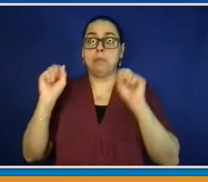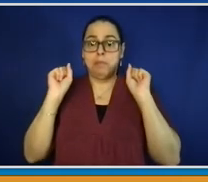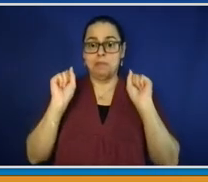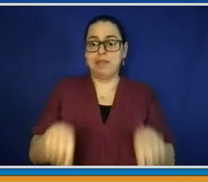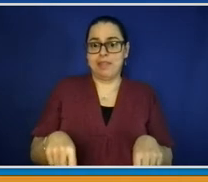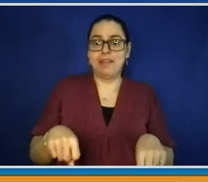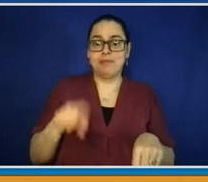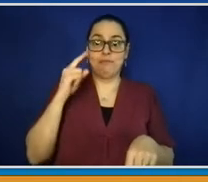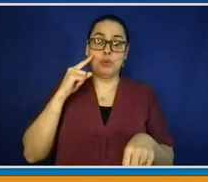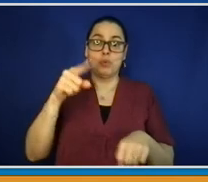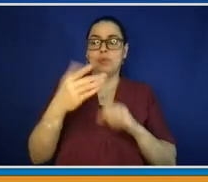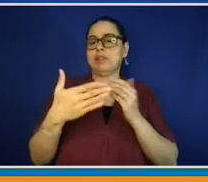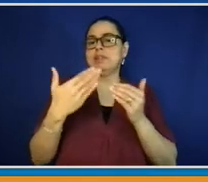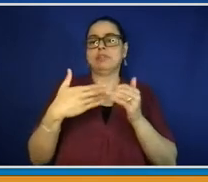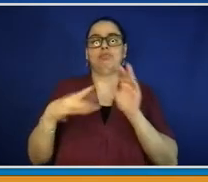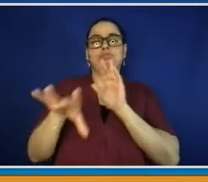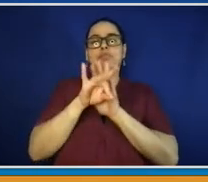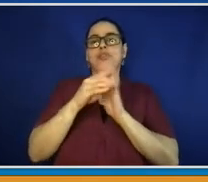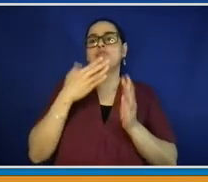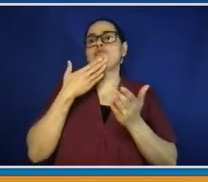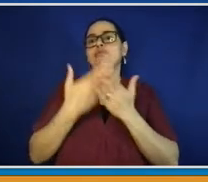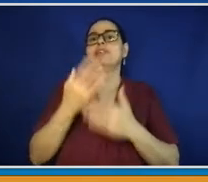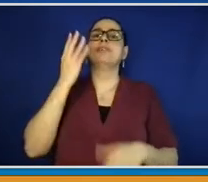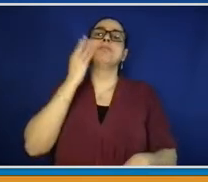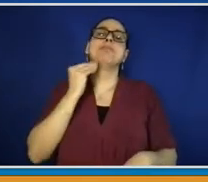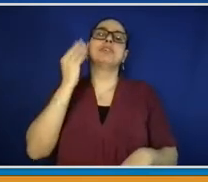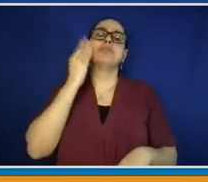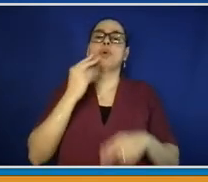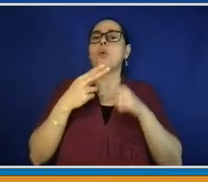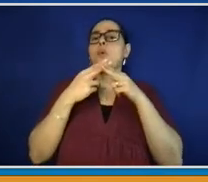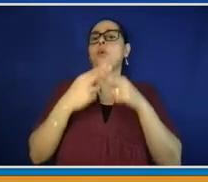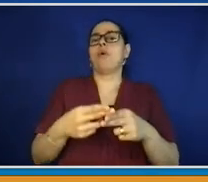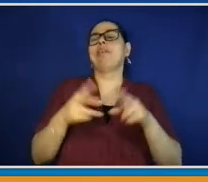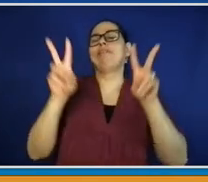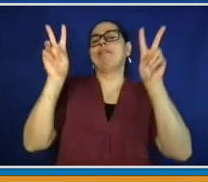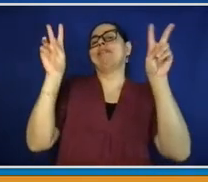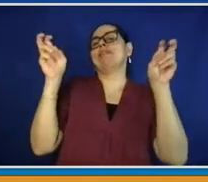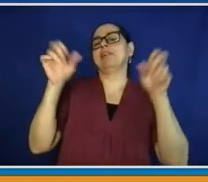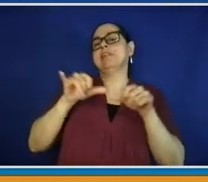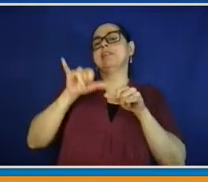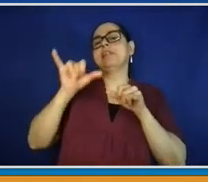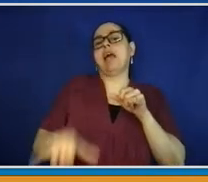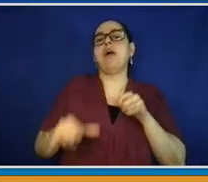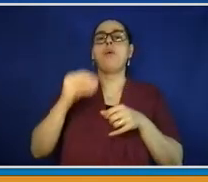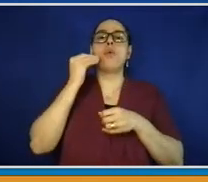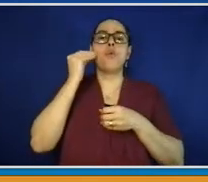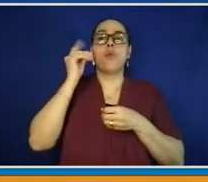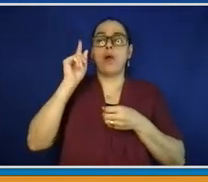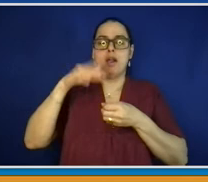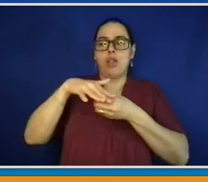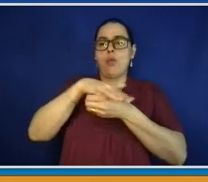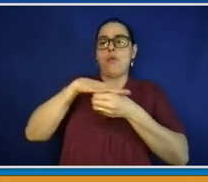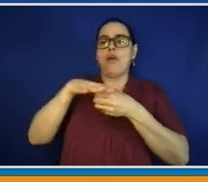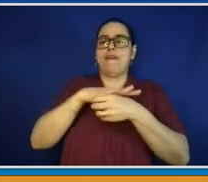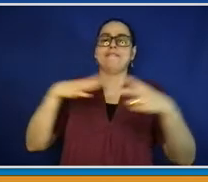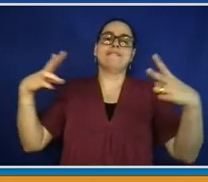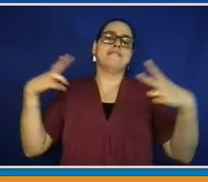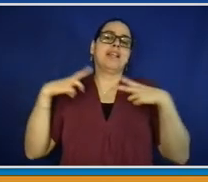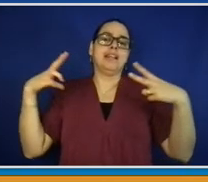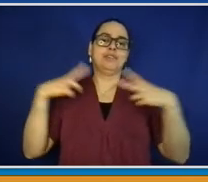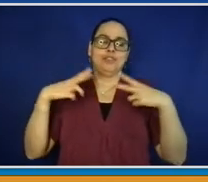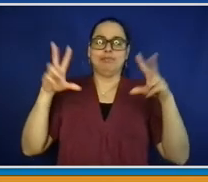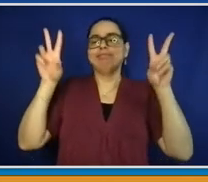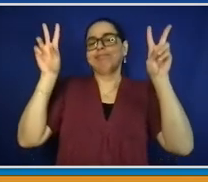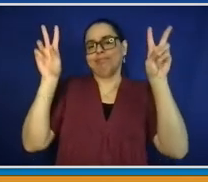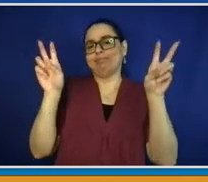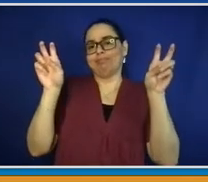of a staycation or a local vacation. There is an attraction to just come into